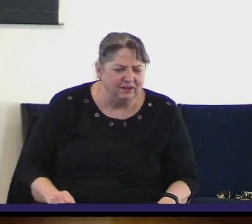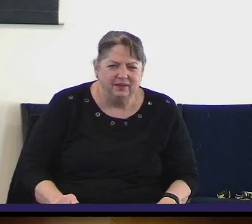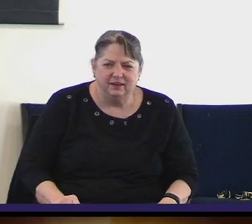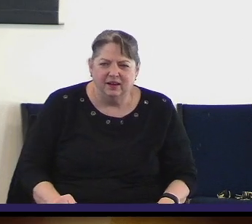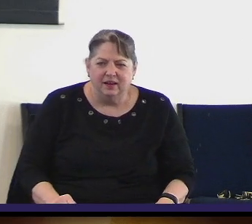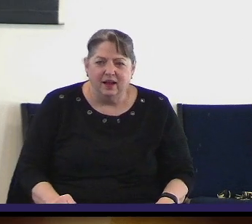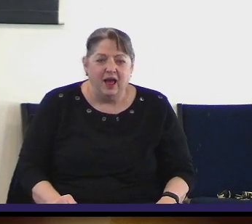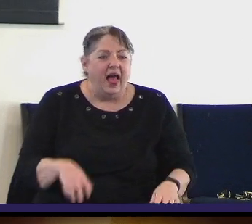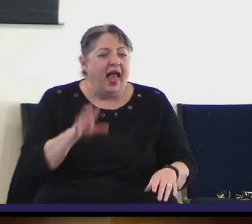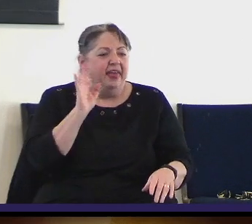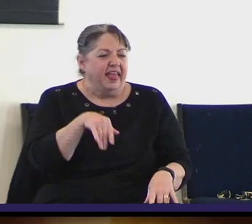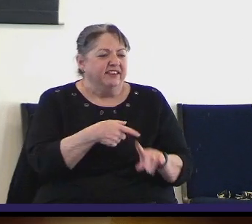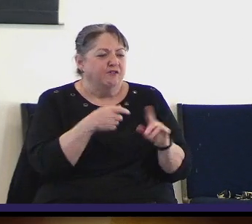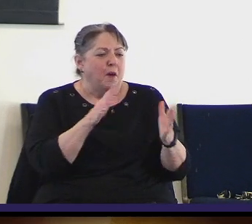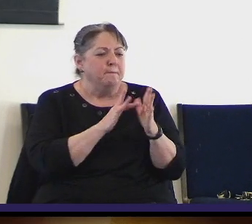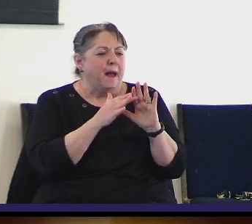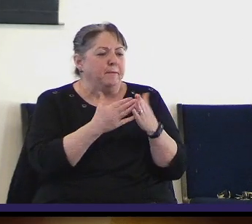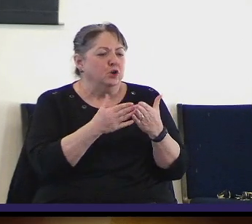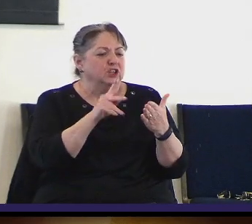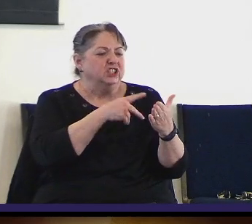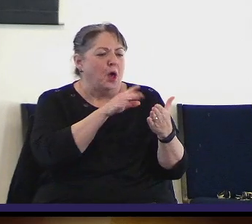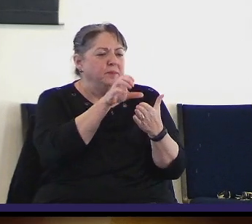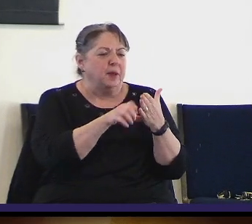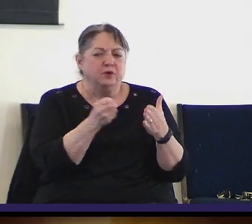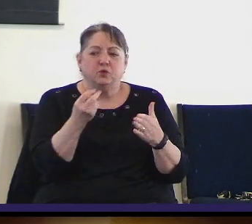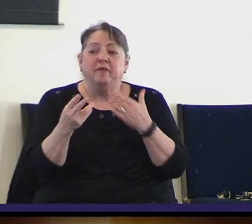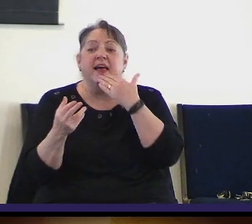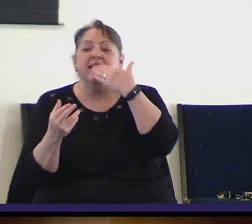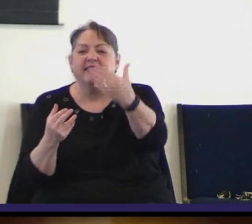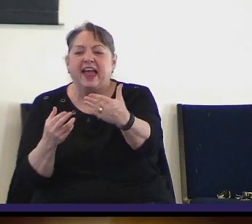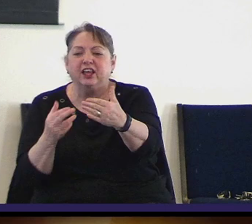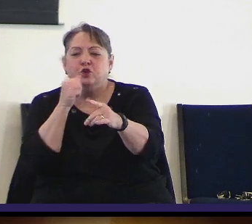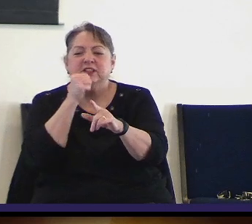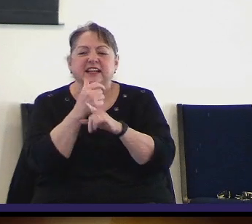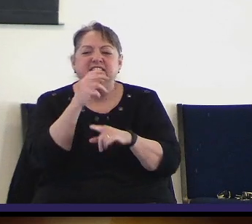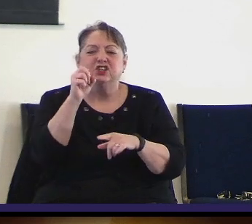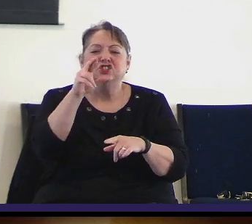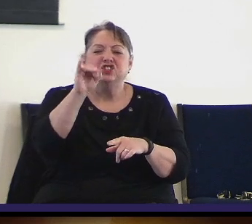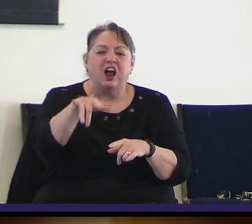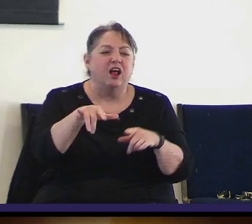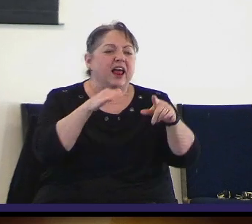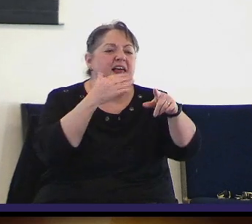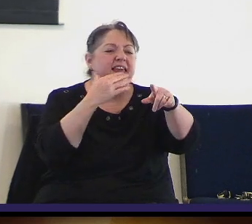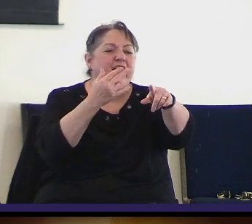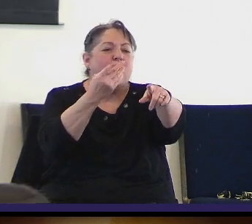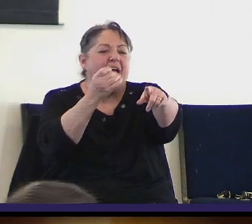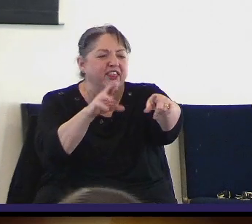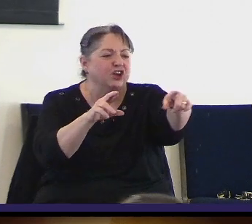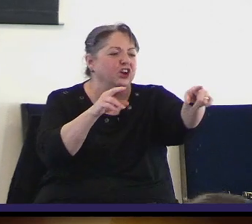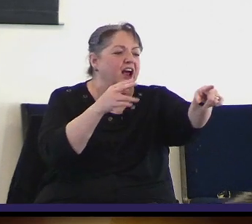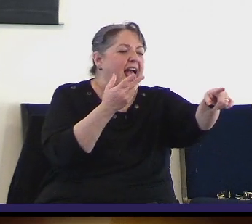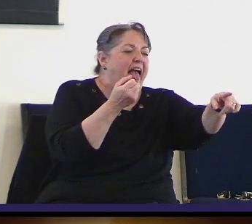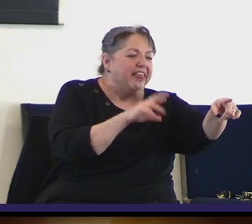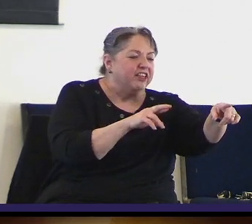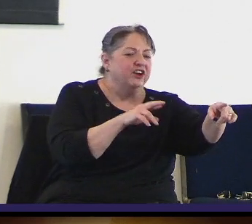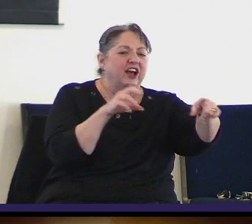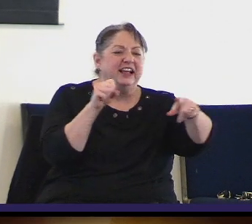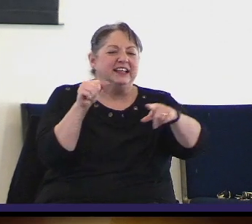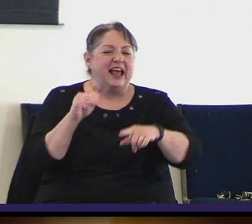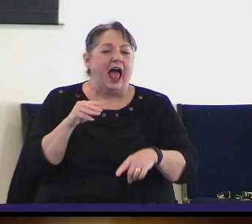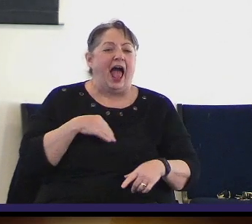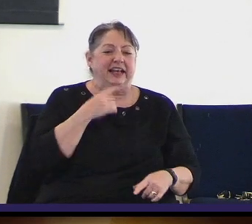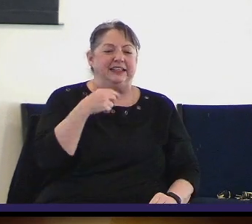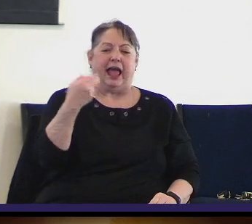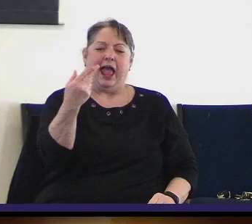It's from Psalm chapter 12. Thank you, Sister Cheryl. Thank you, Heather, Heather, and Sam. I like, I can say that.